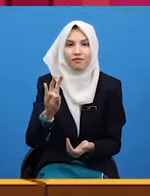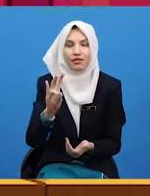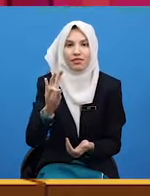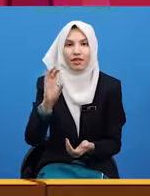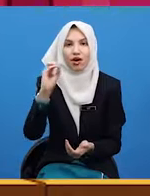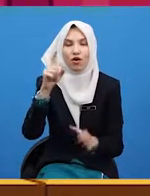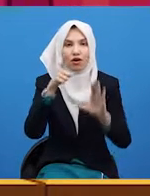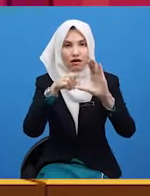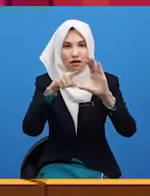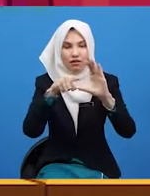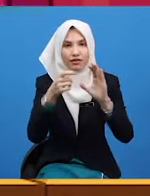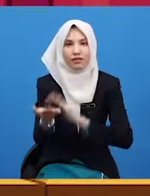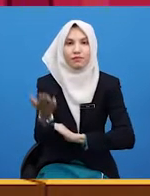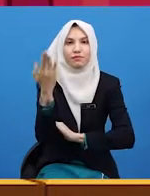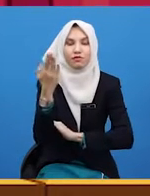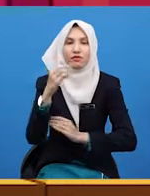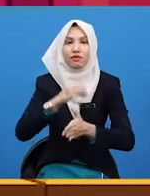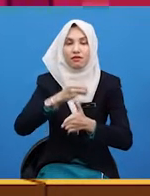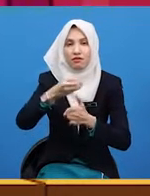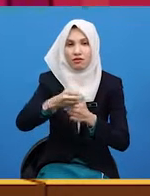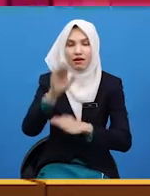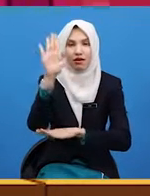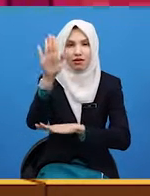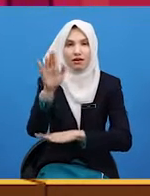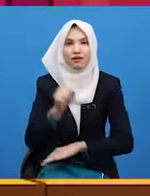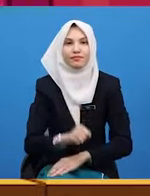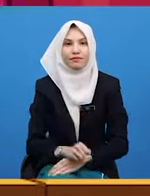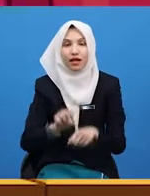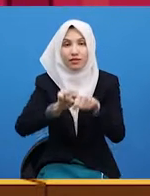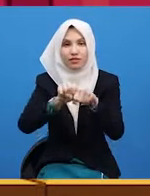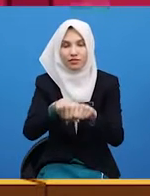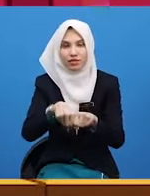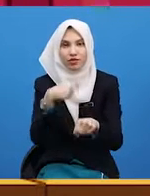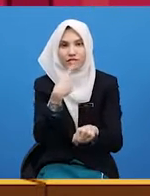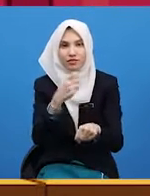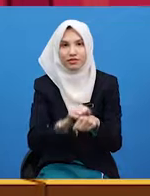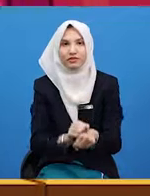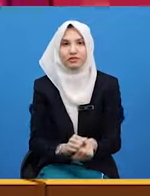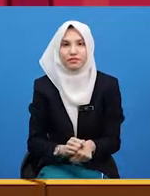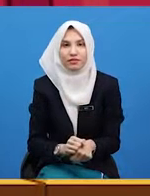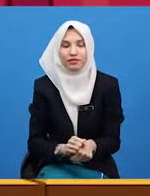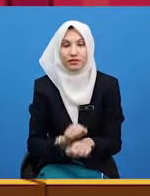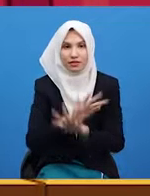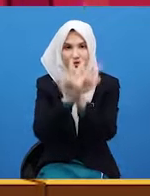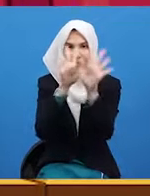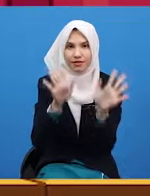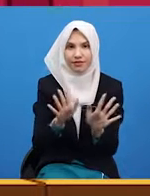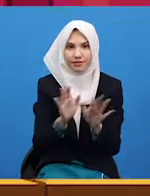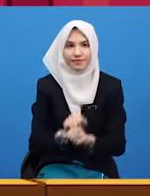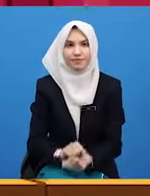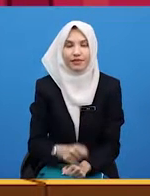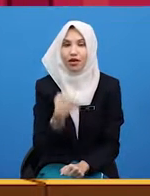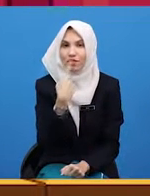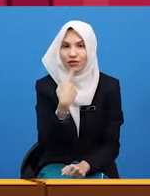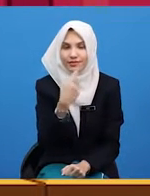or in the evening. So, we say to make it clear. We say it,